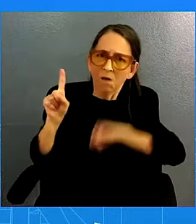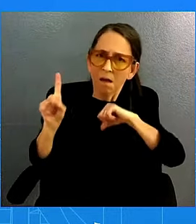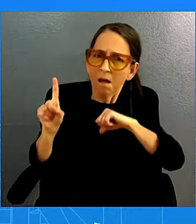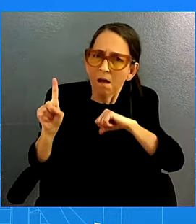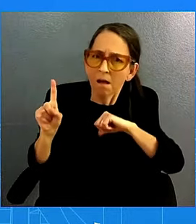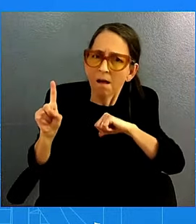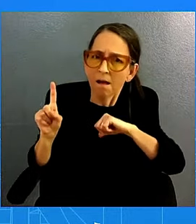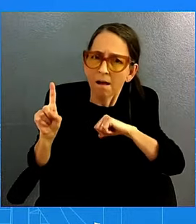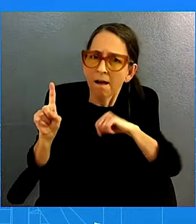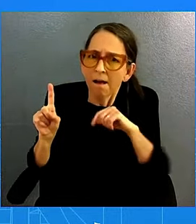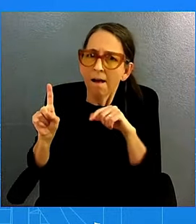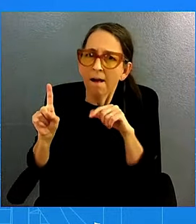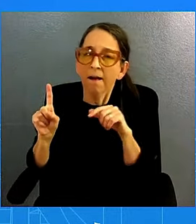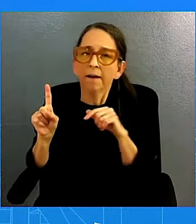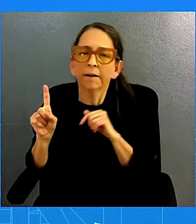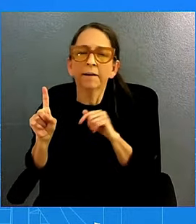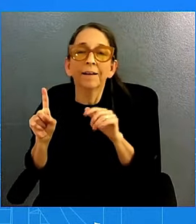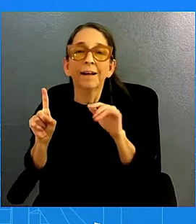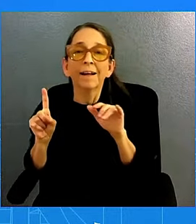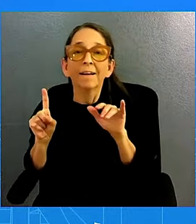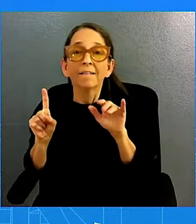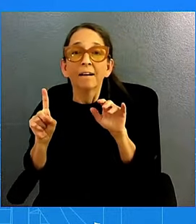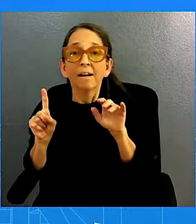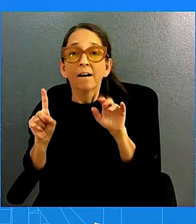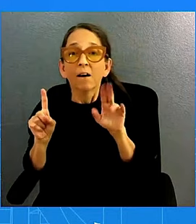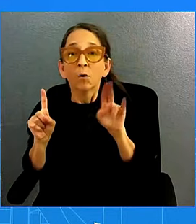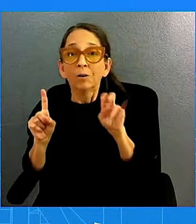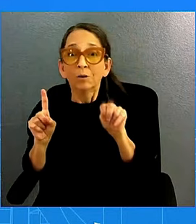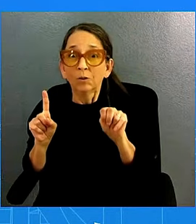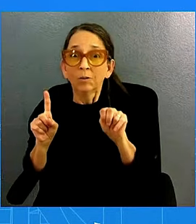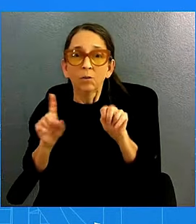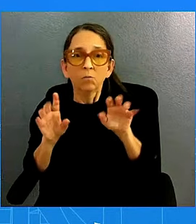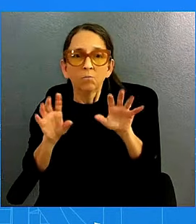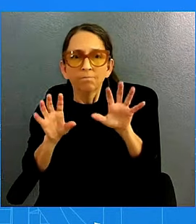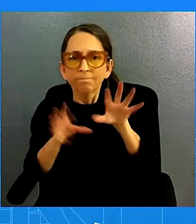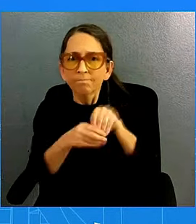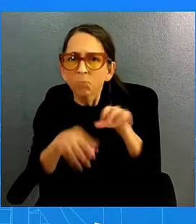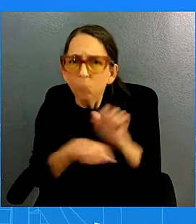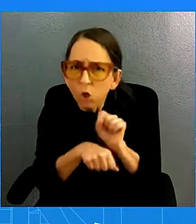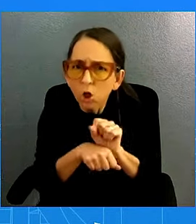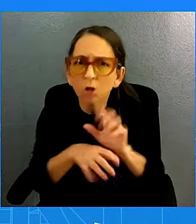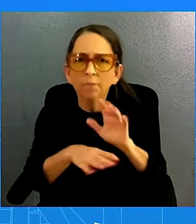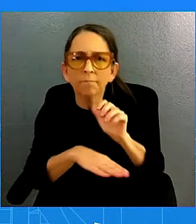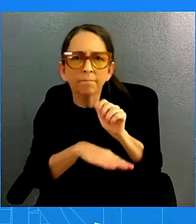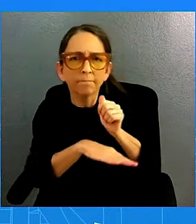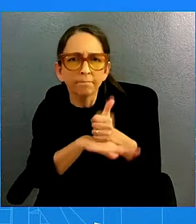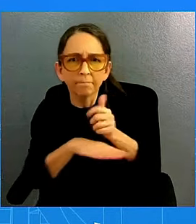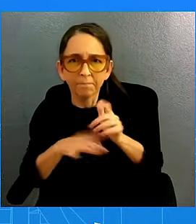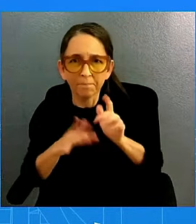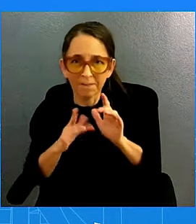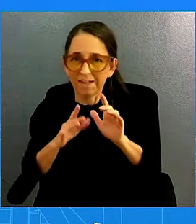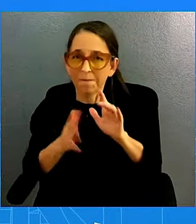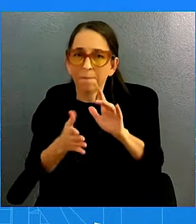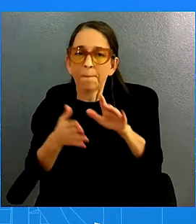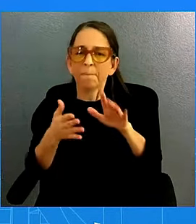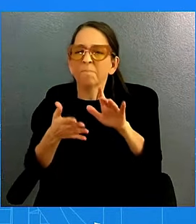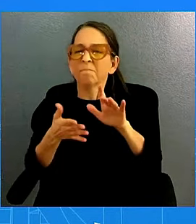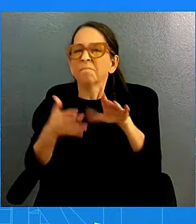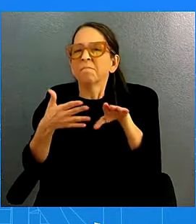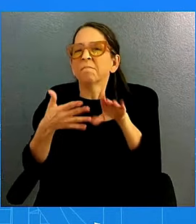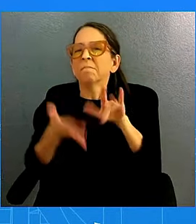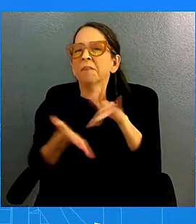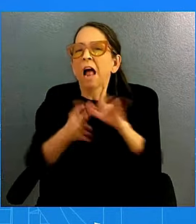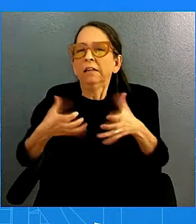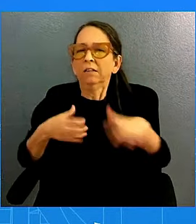the union labor built the middle class. You hear him say that all the time. And so, can't speak to any sort of endorsements.